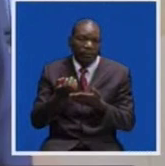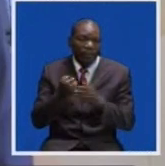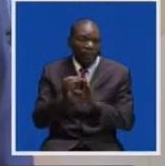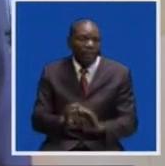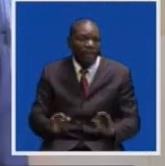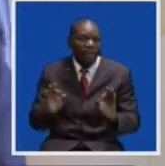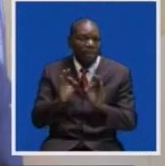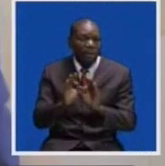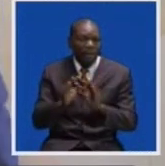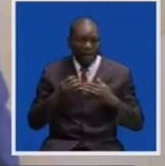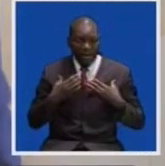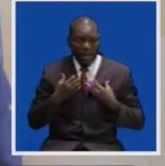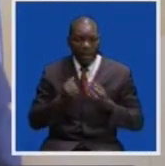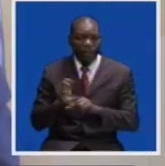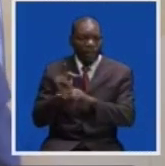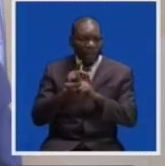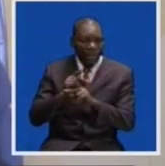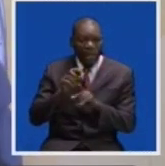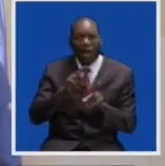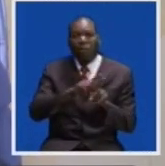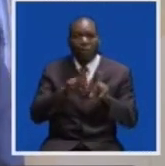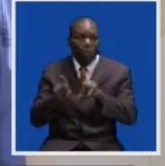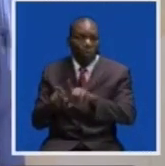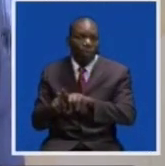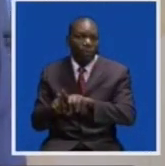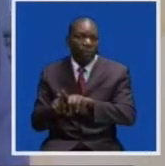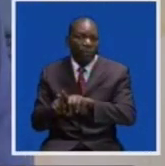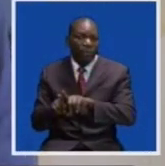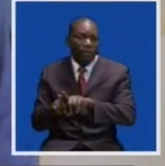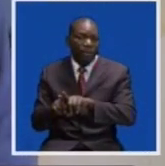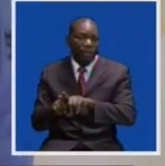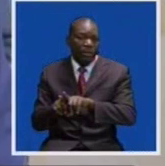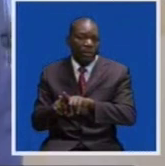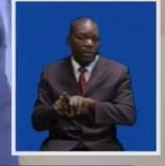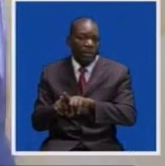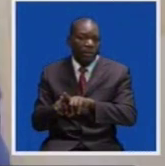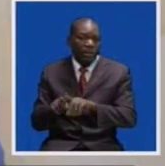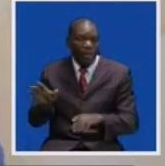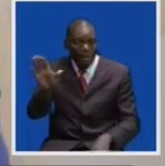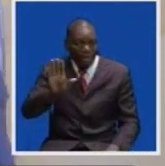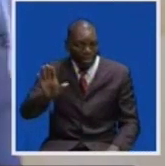important. So the people of Kazabani in